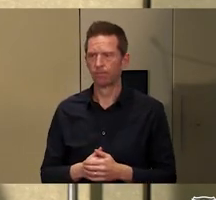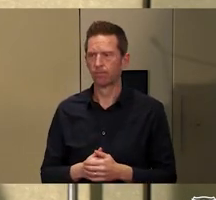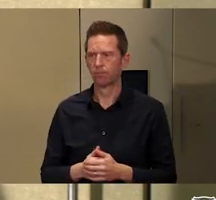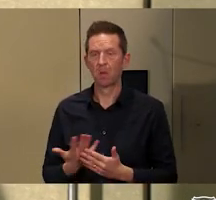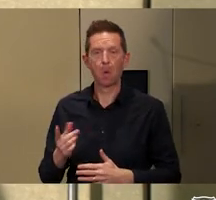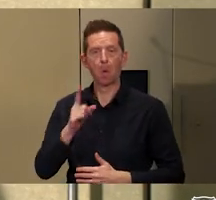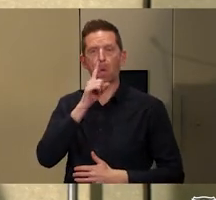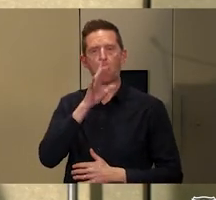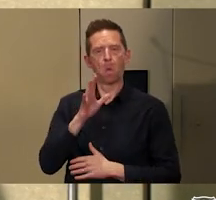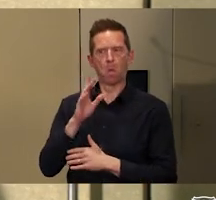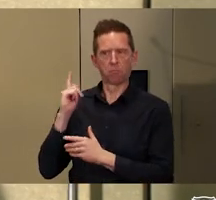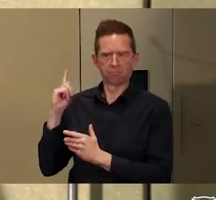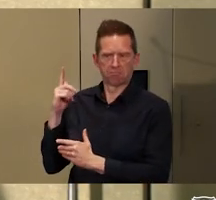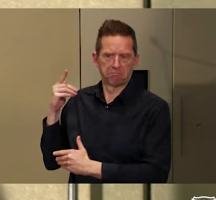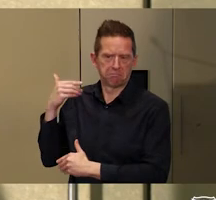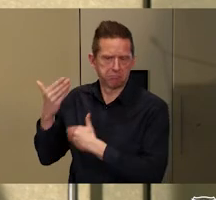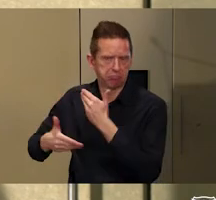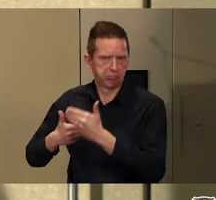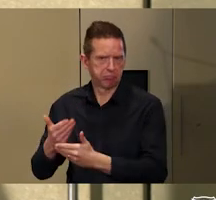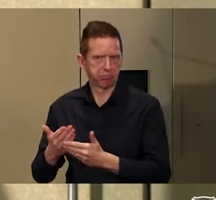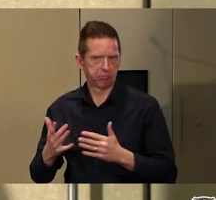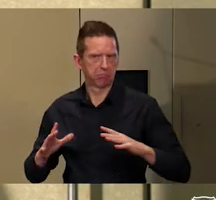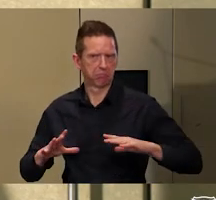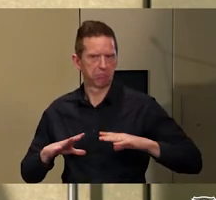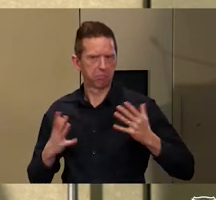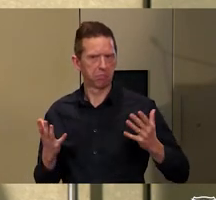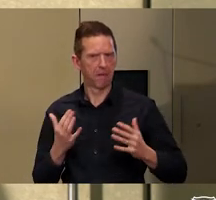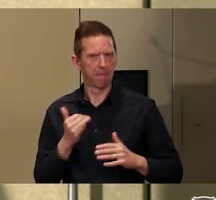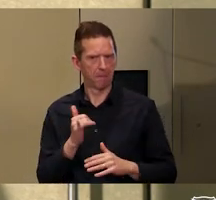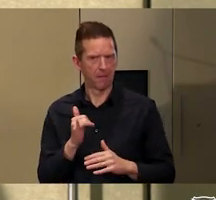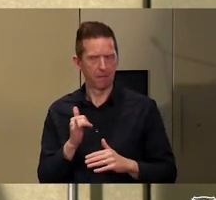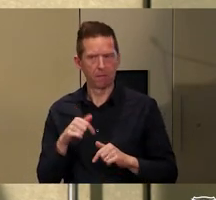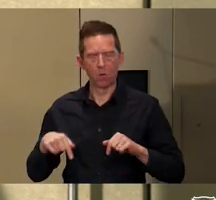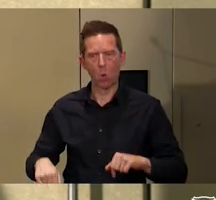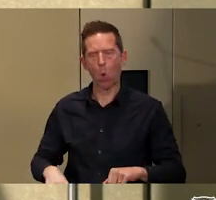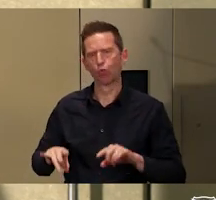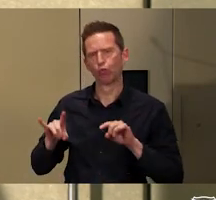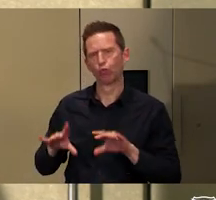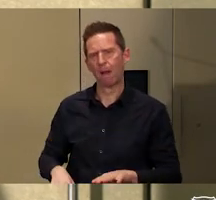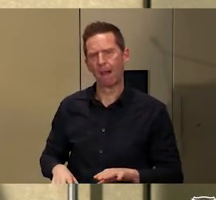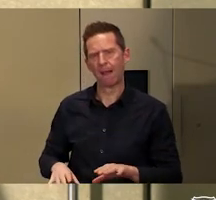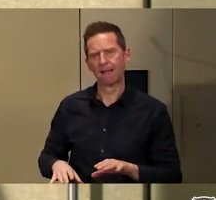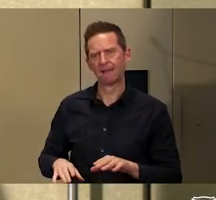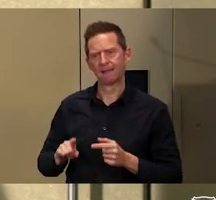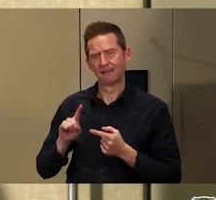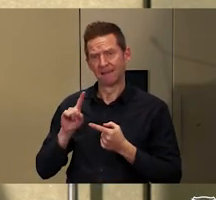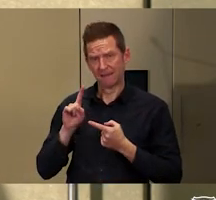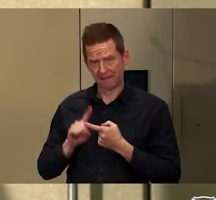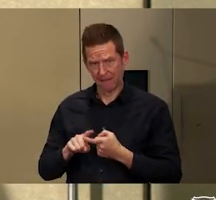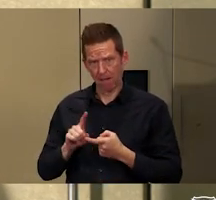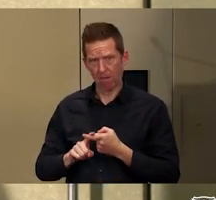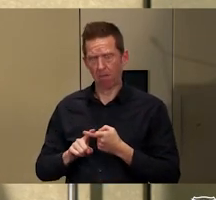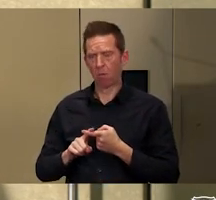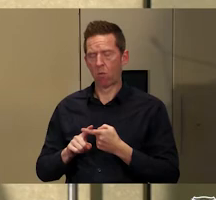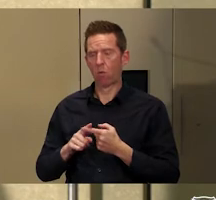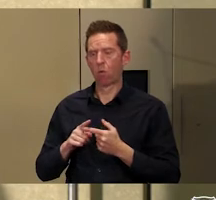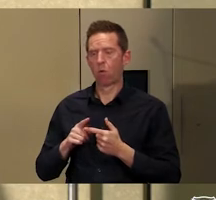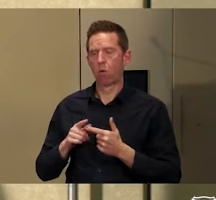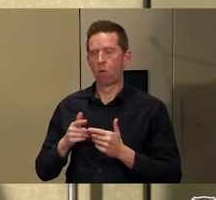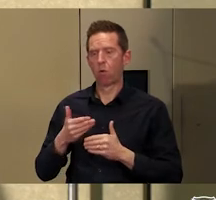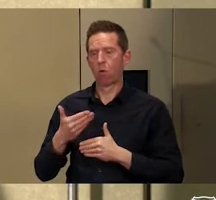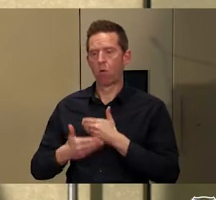design or by default, this country continues to operate a system of